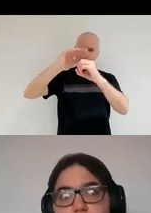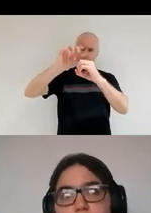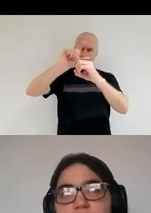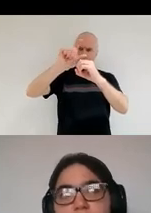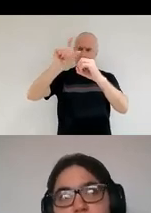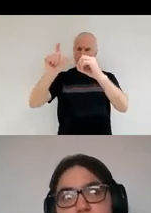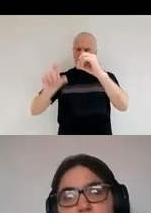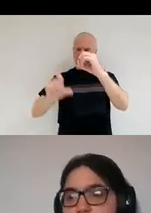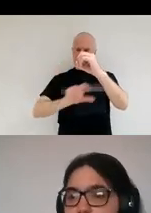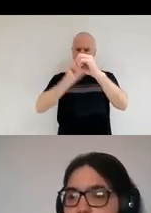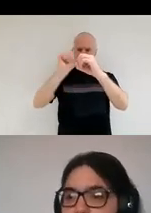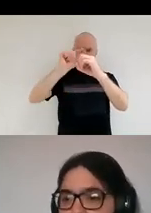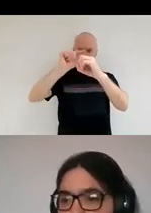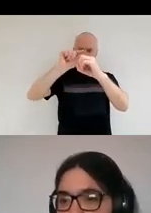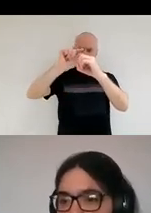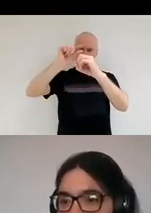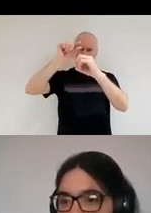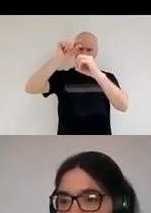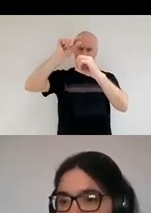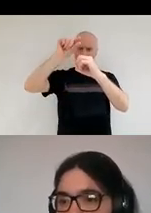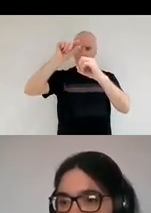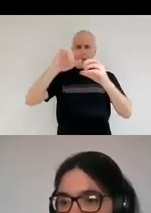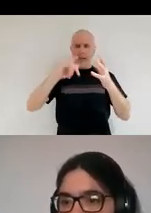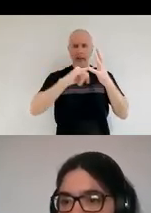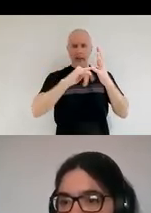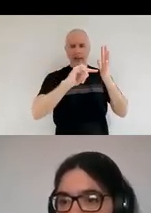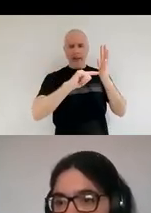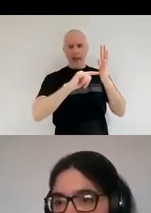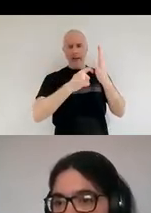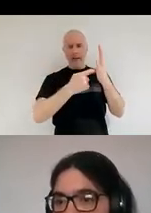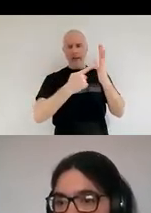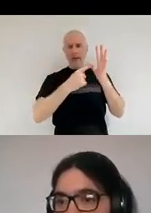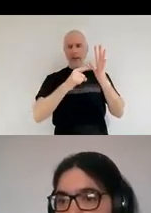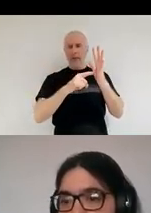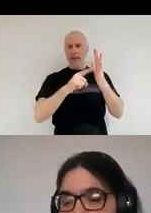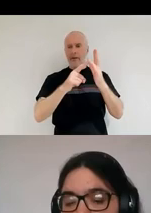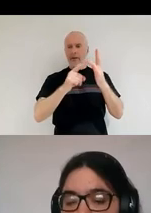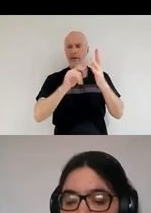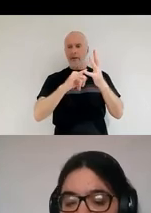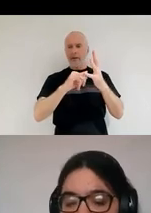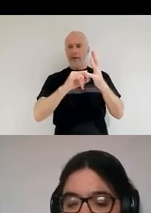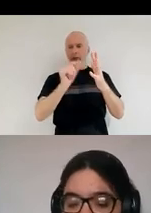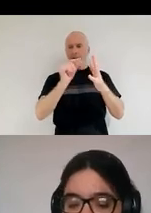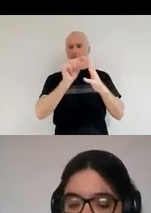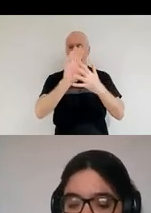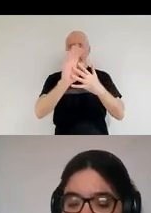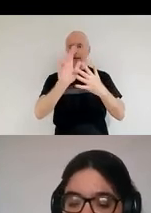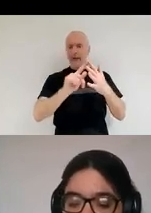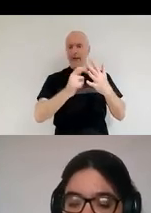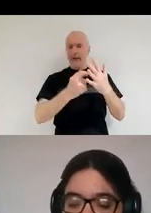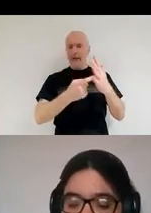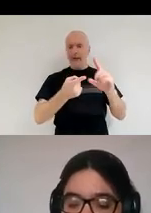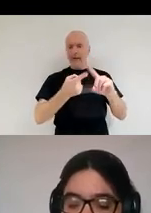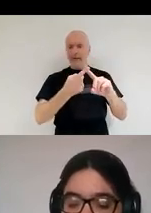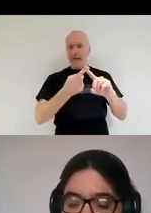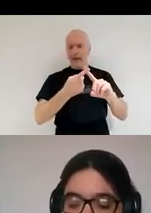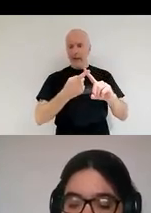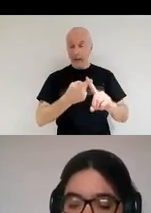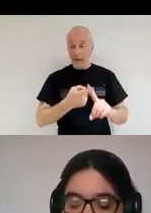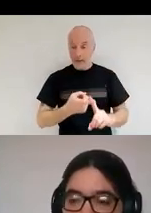most of them went on the stratosphere and just collected dust there. Basically, the idea is that, OK, so